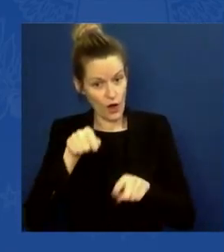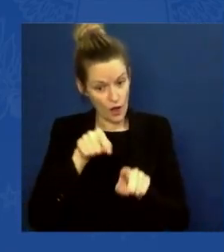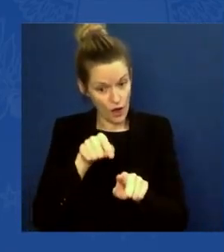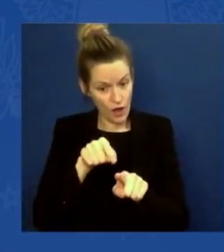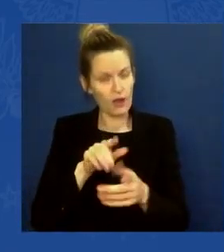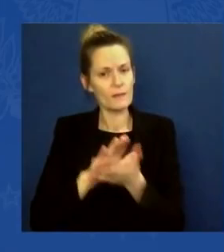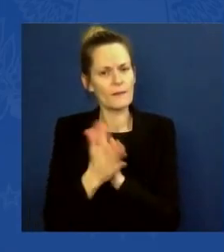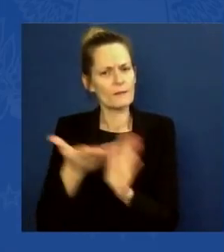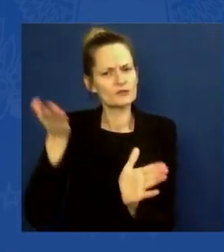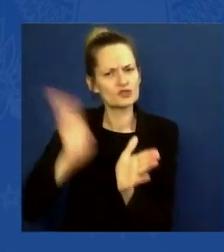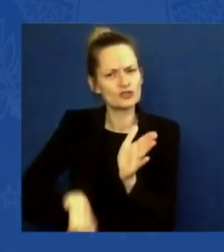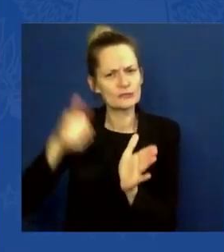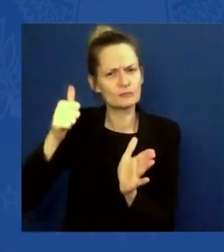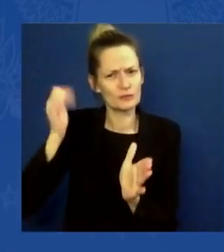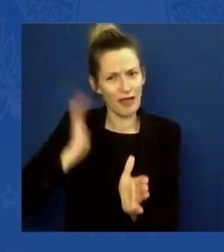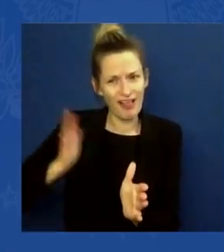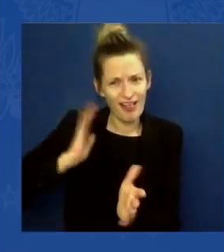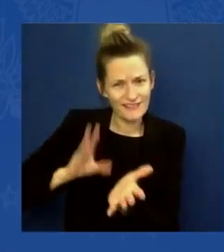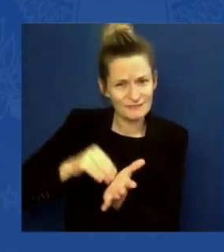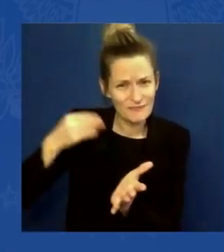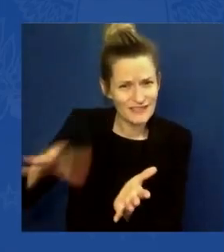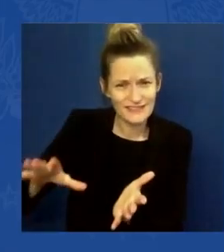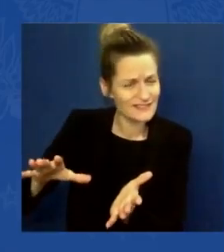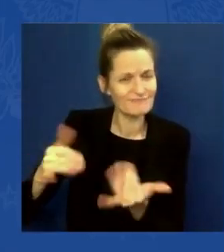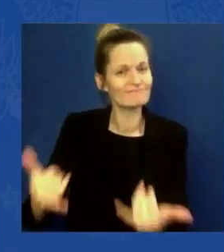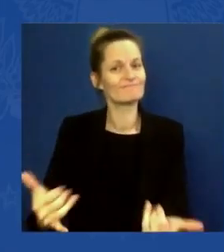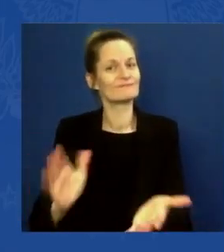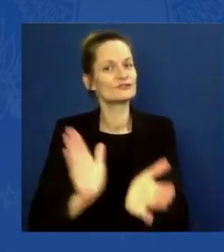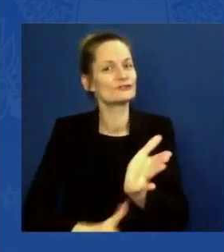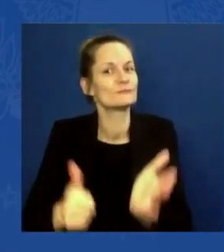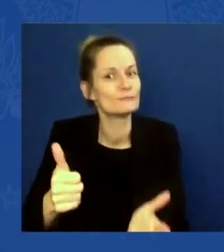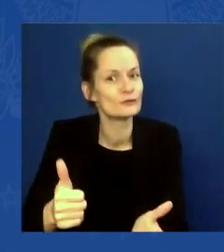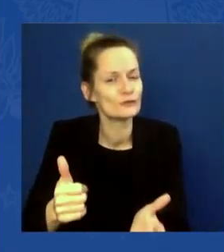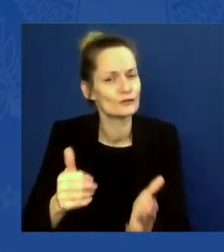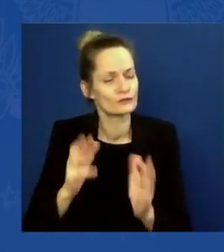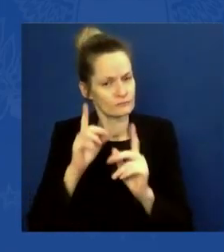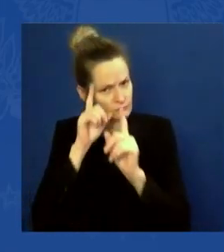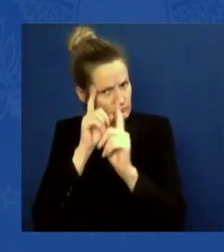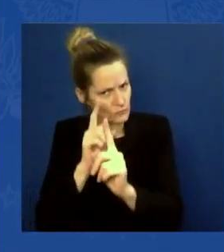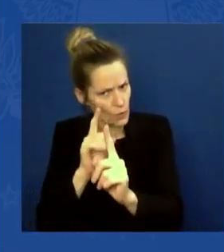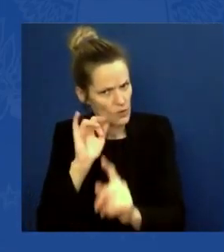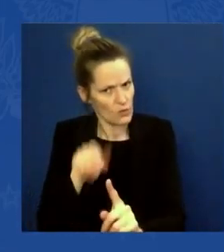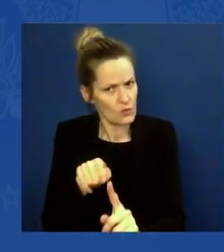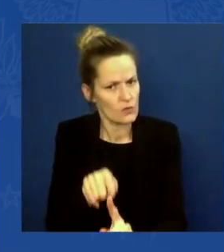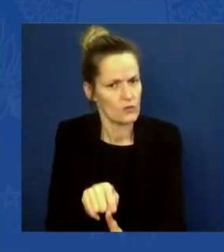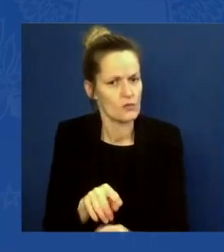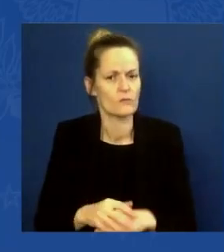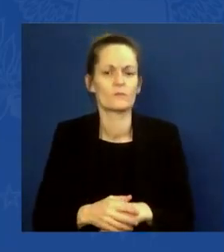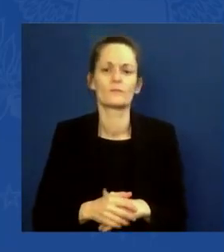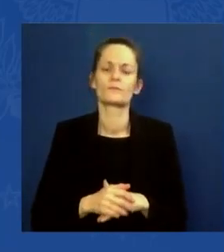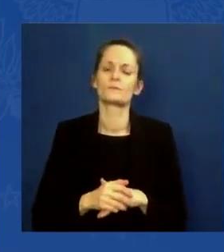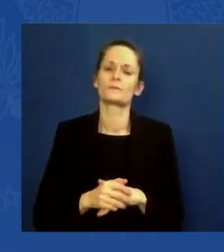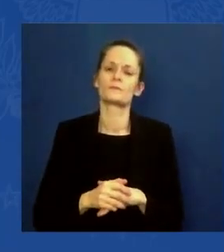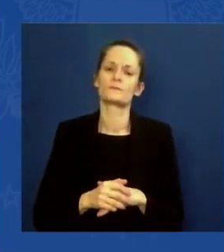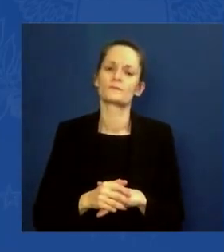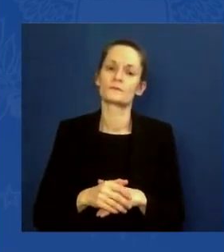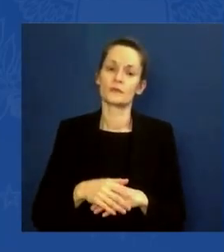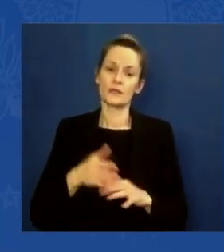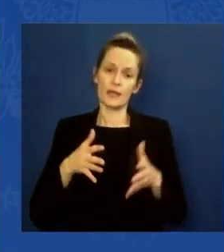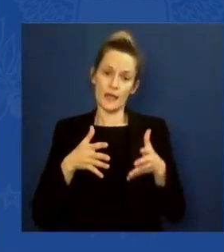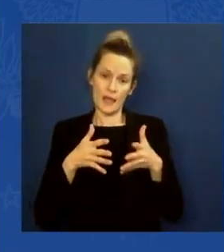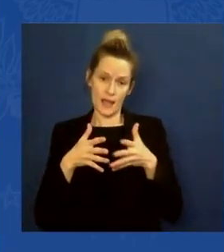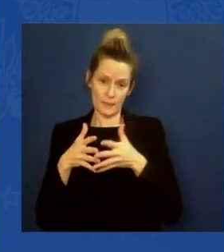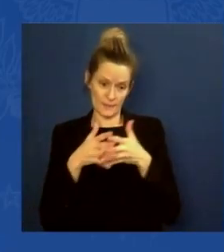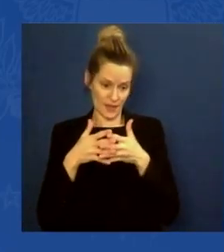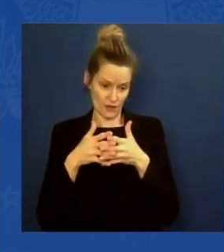the goal of half a new car sold in America will be electric by 2030, saving billions of gallons of gasoline. And I